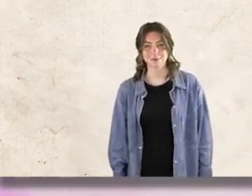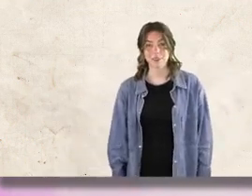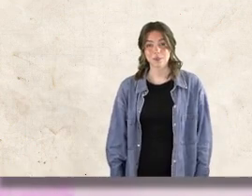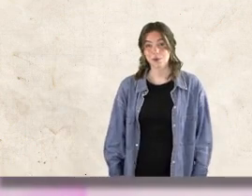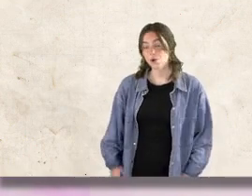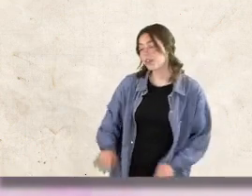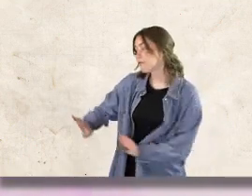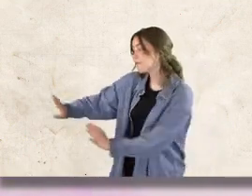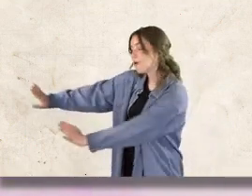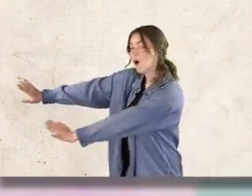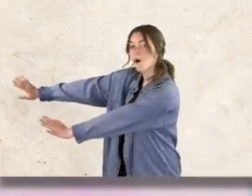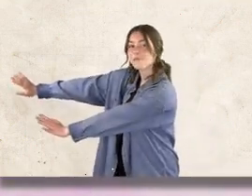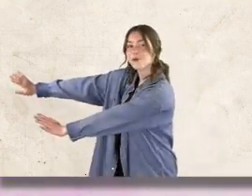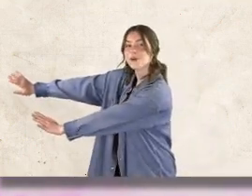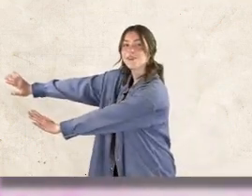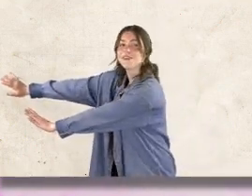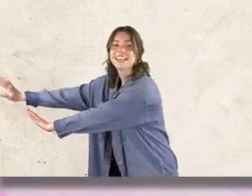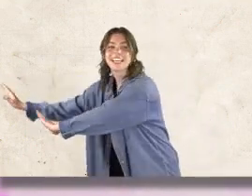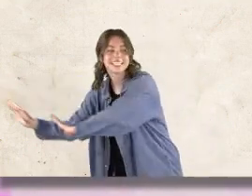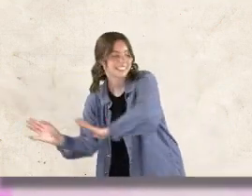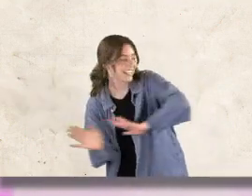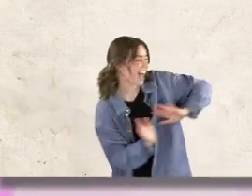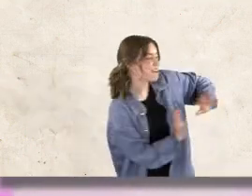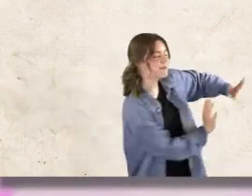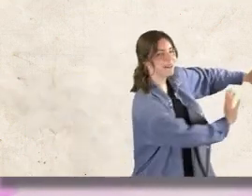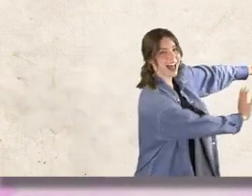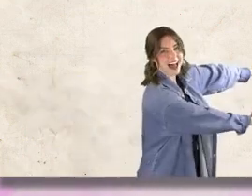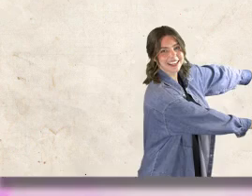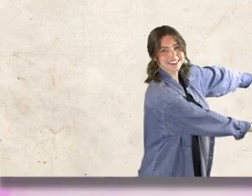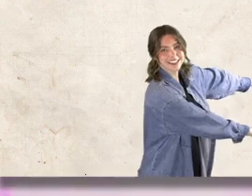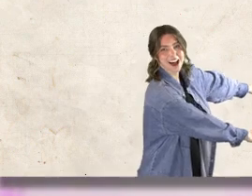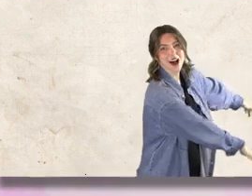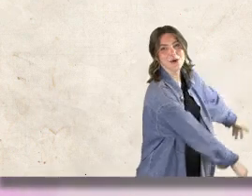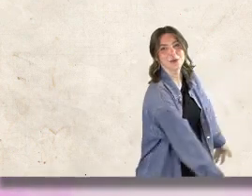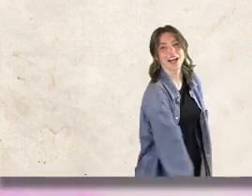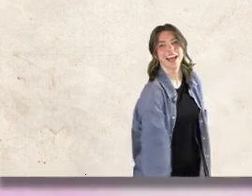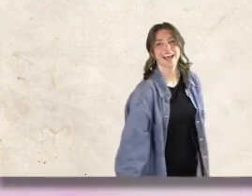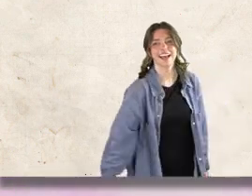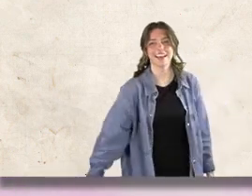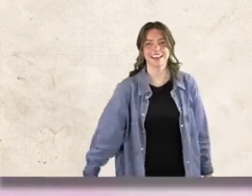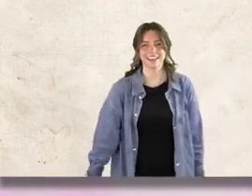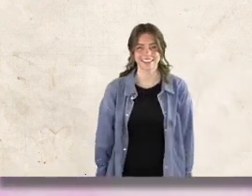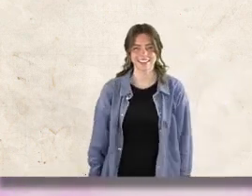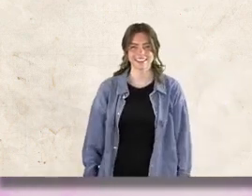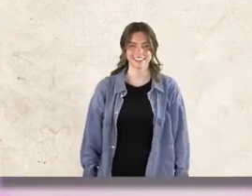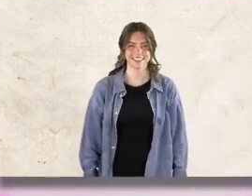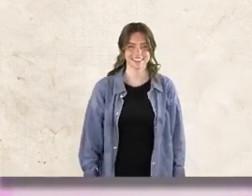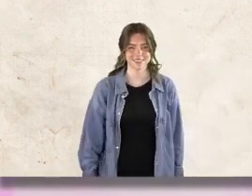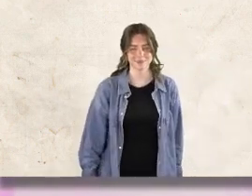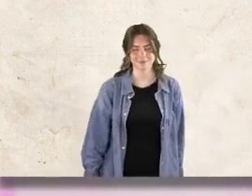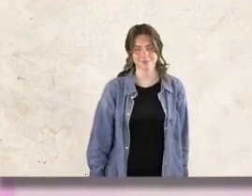For the former things have passed away